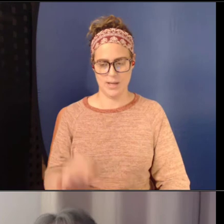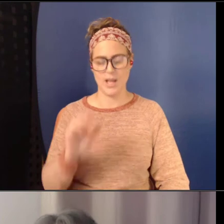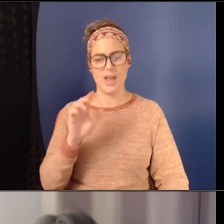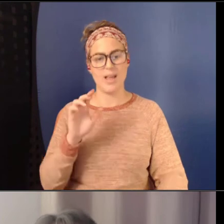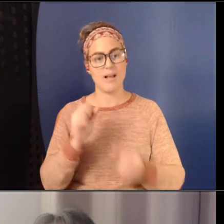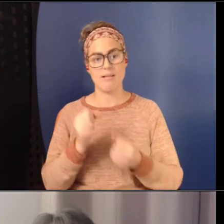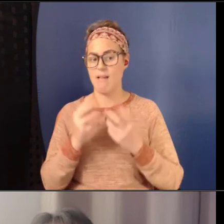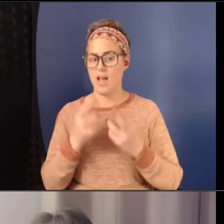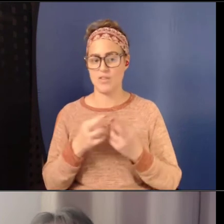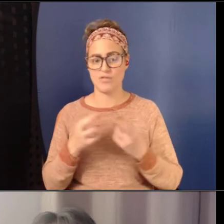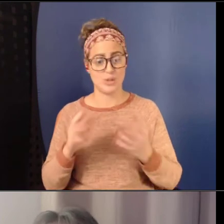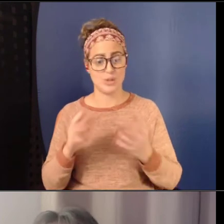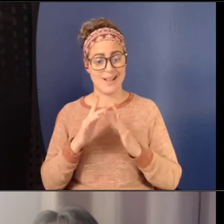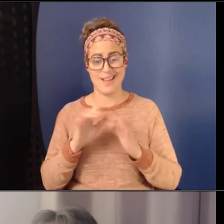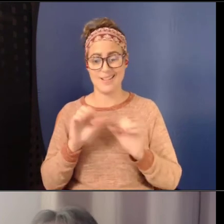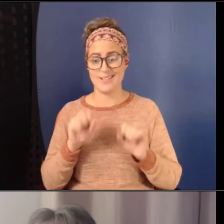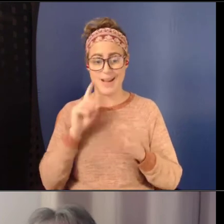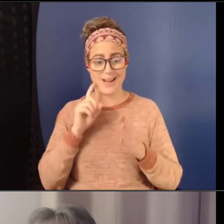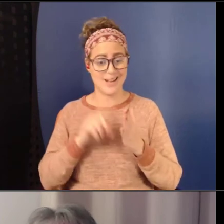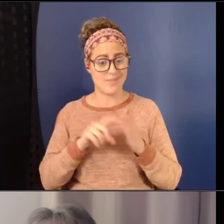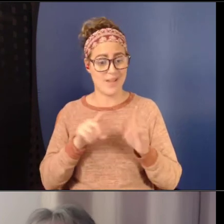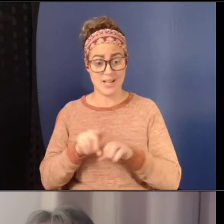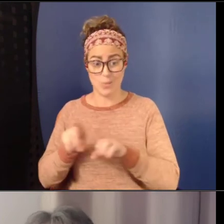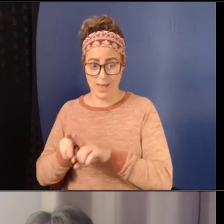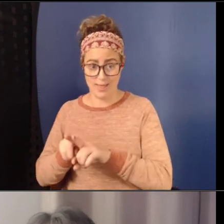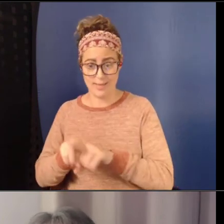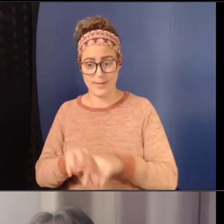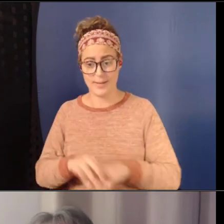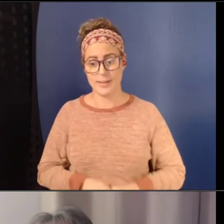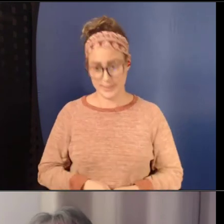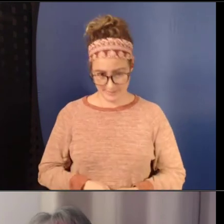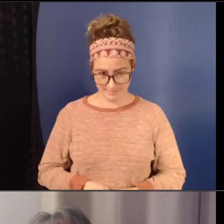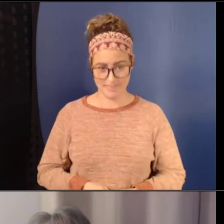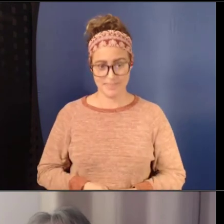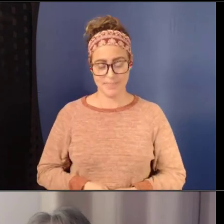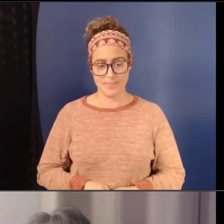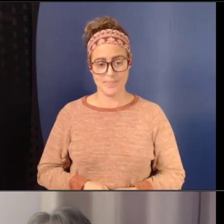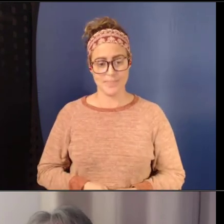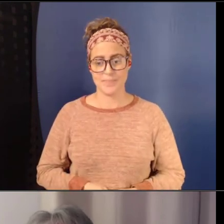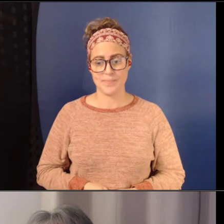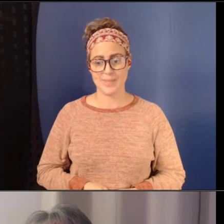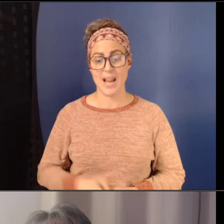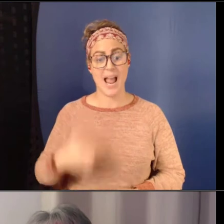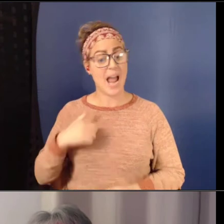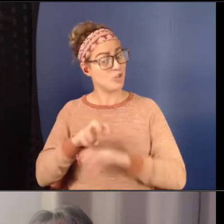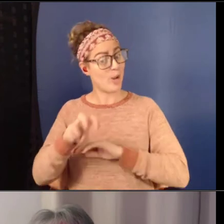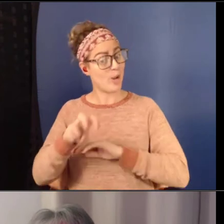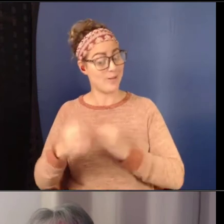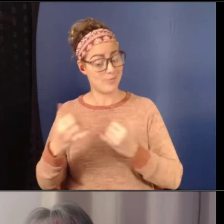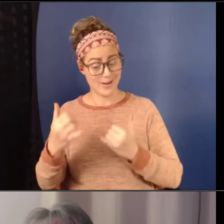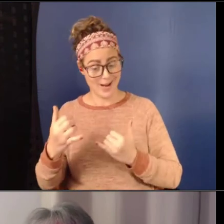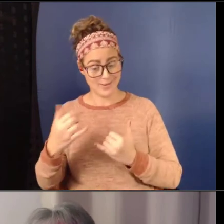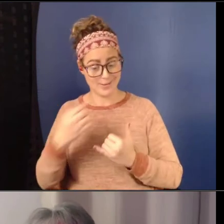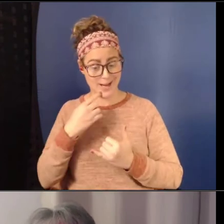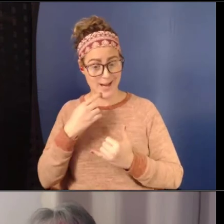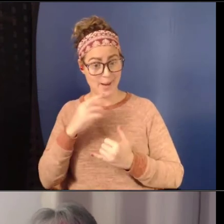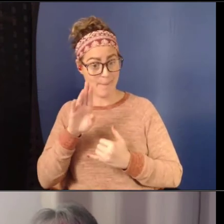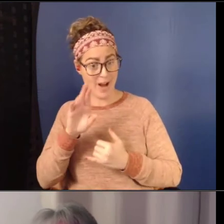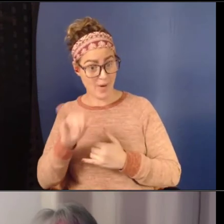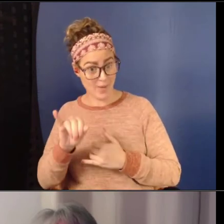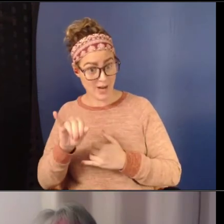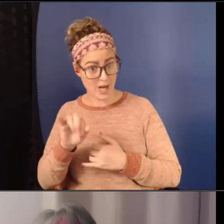Great. Um, I, I should just jump in here and say, Barry or Dorothy, if you have